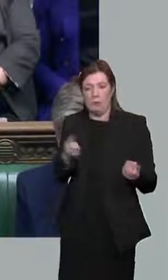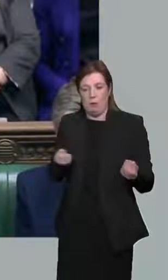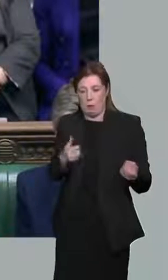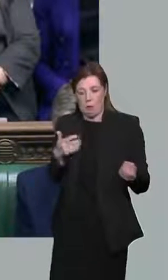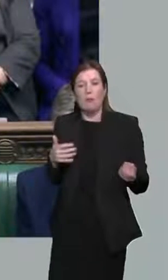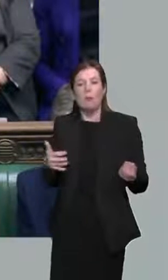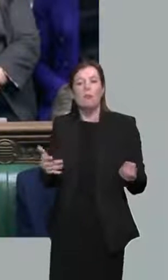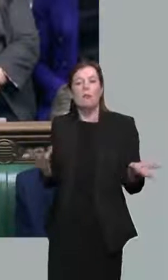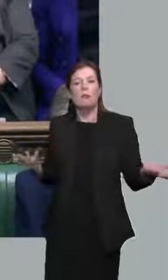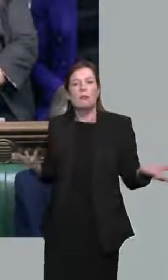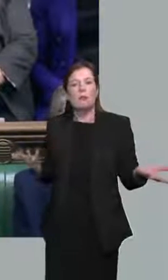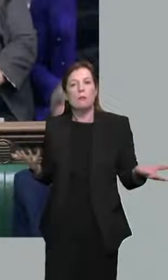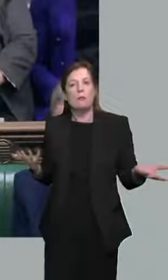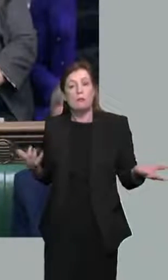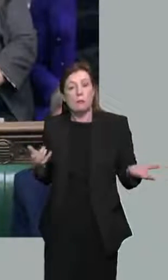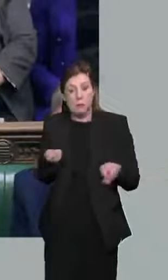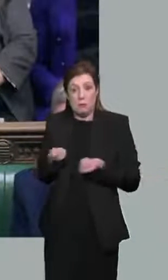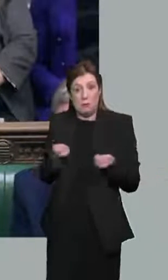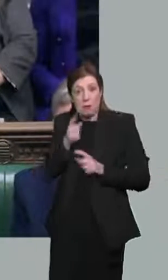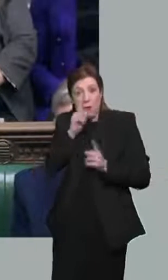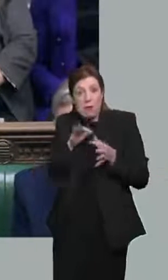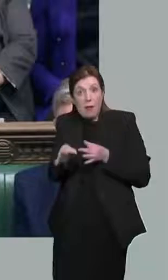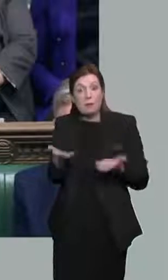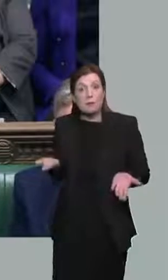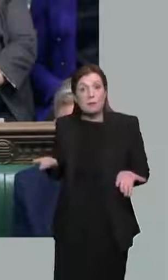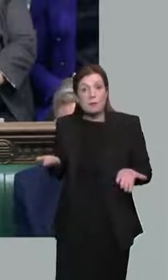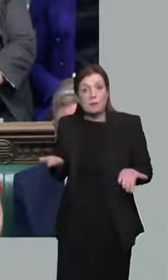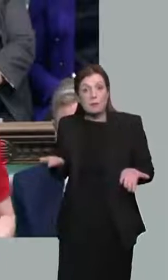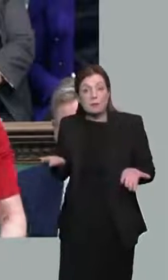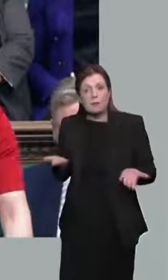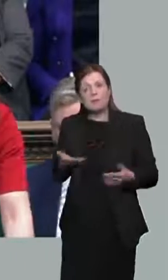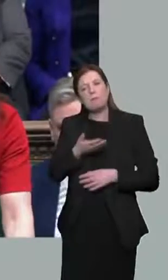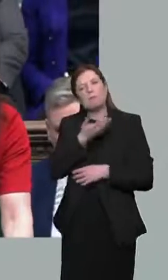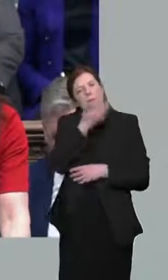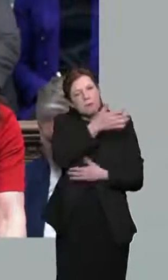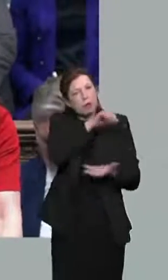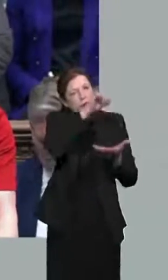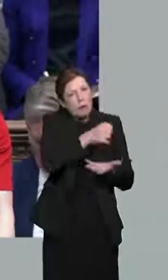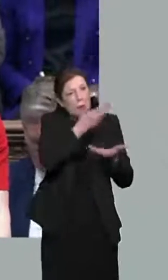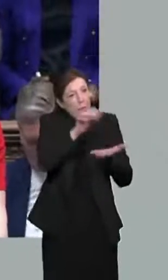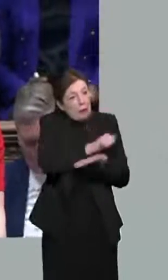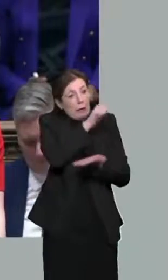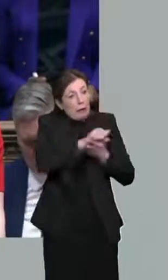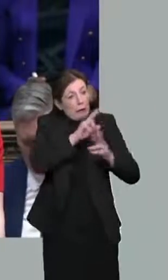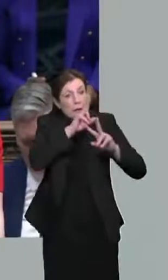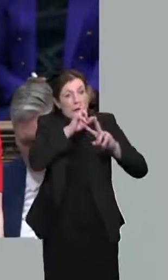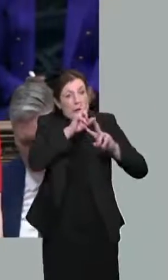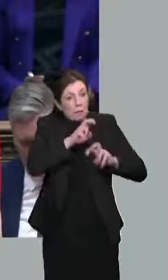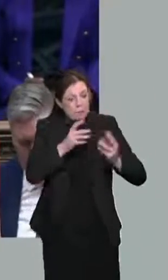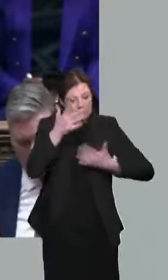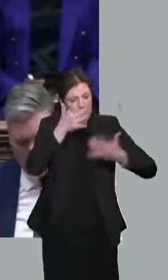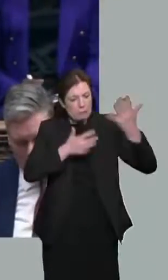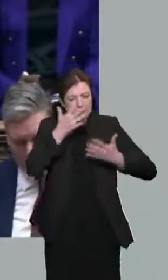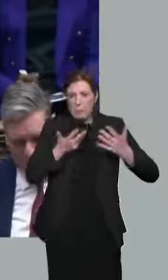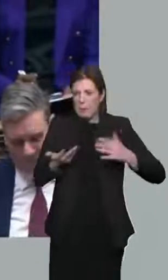security will be getting a real-terms cut in their incomes. cutting the pension. So what analysis has the Chancellor done on the impact of